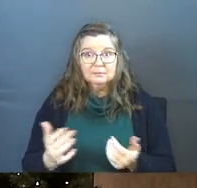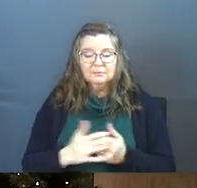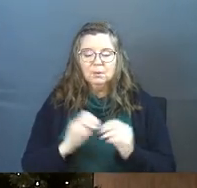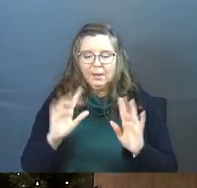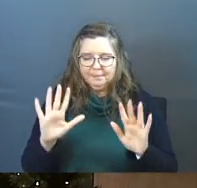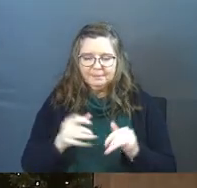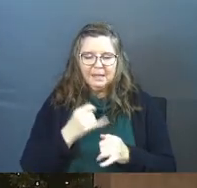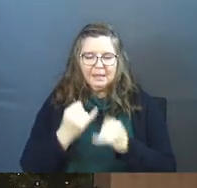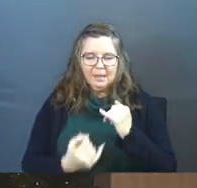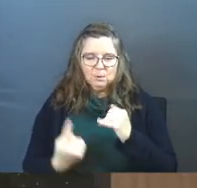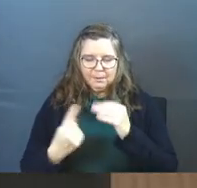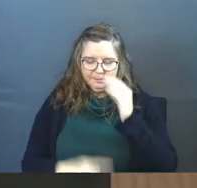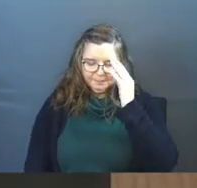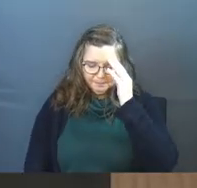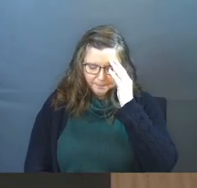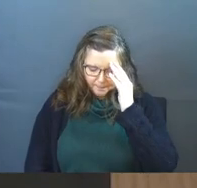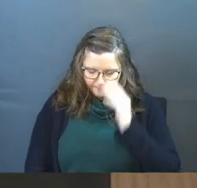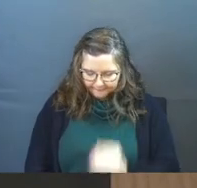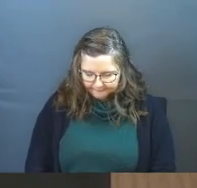Okay, last one.